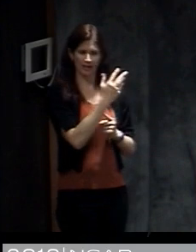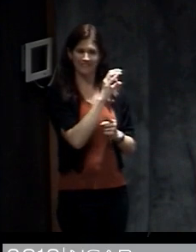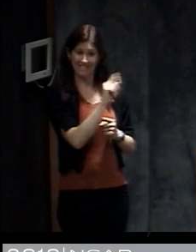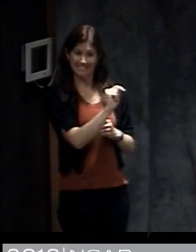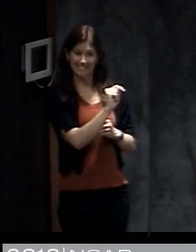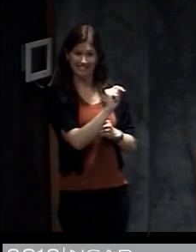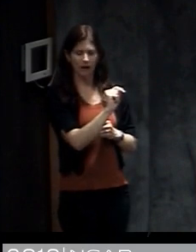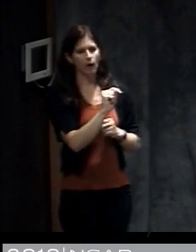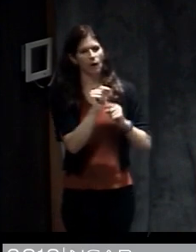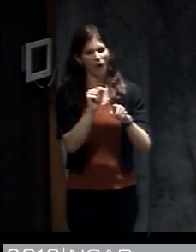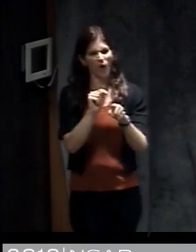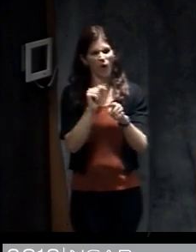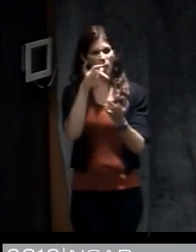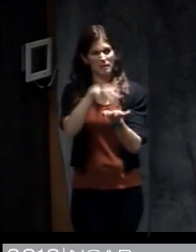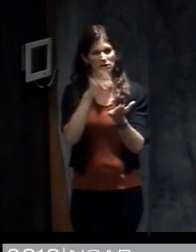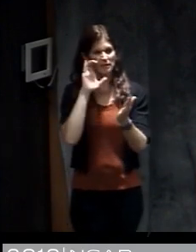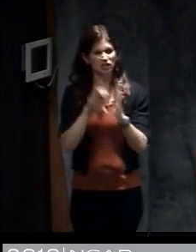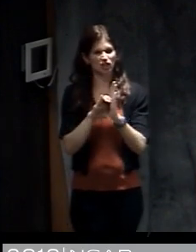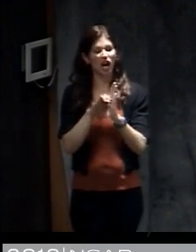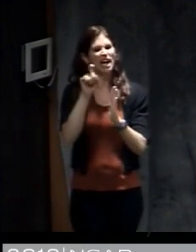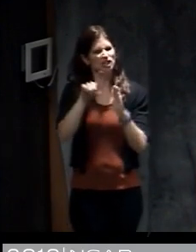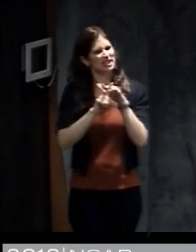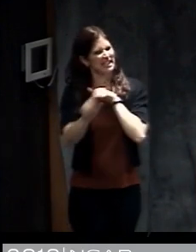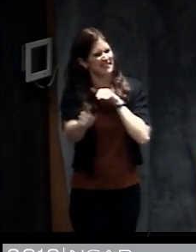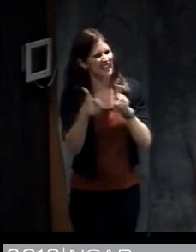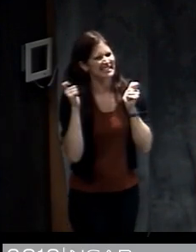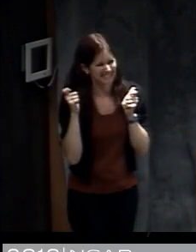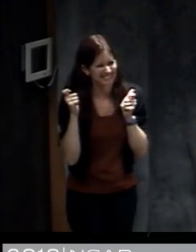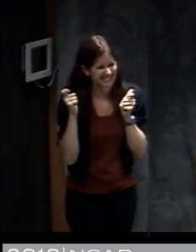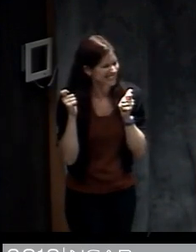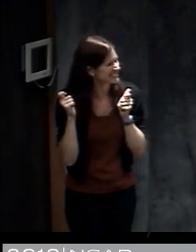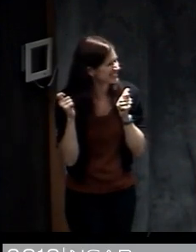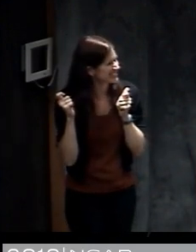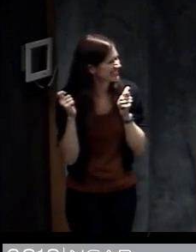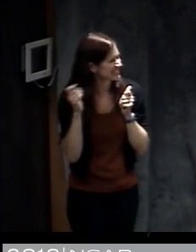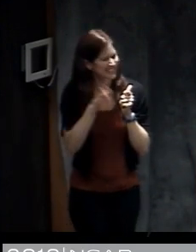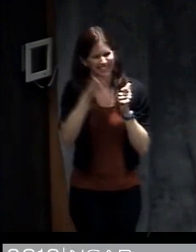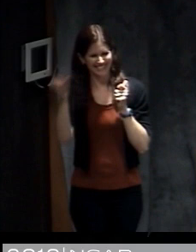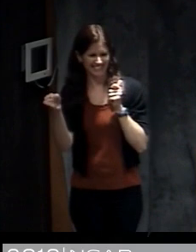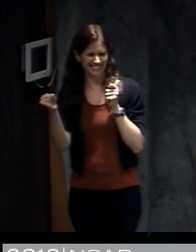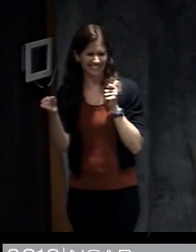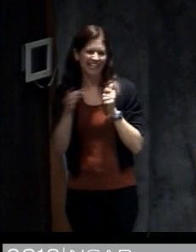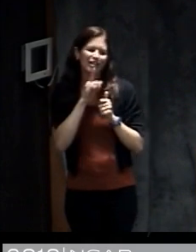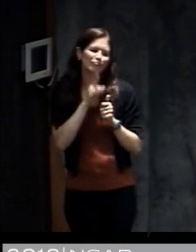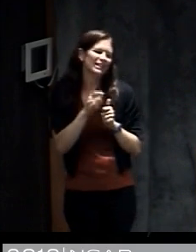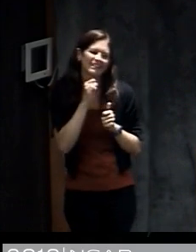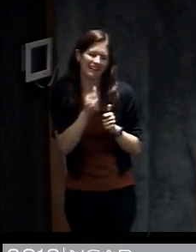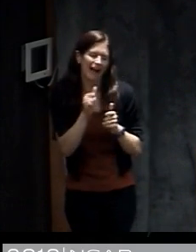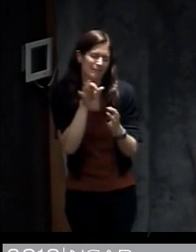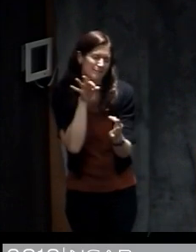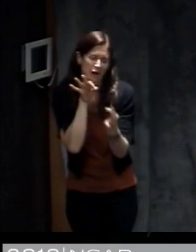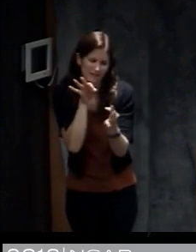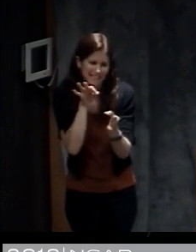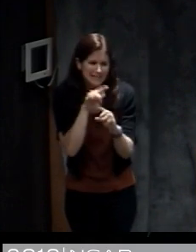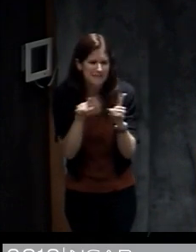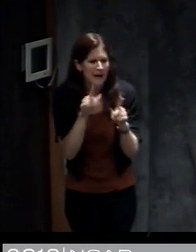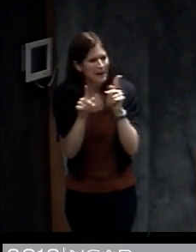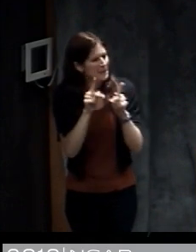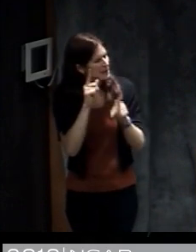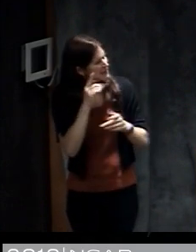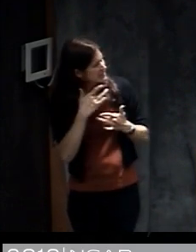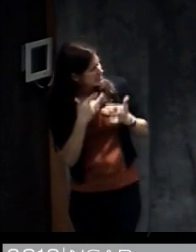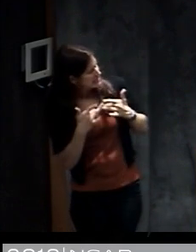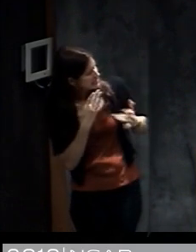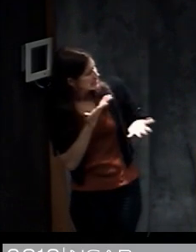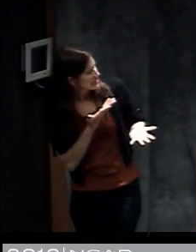here. Yeah, I should have left a while ago. That's not good. Of course, not any kind of message is perfect. Some people had concerns about this.